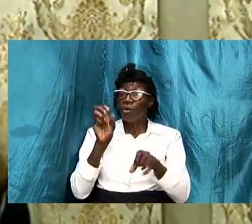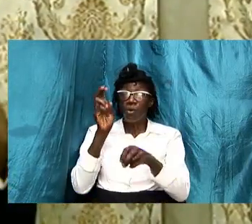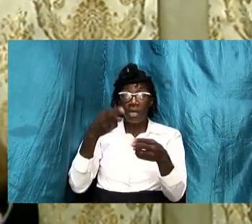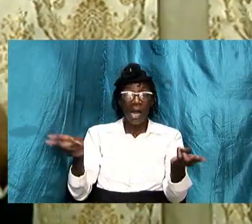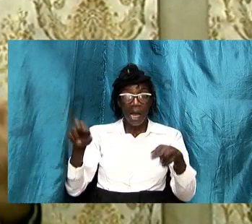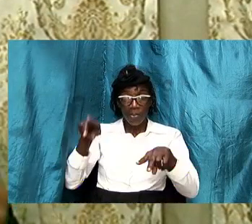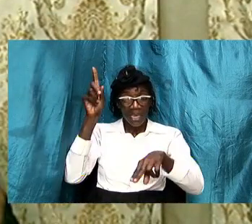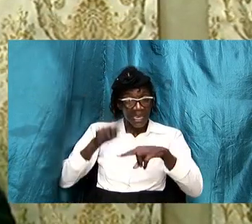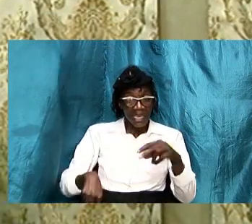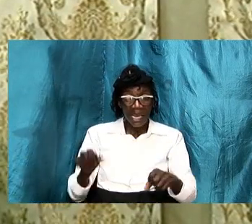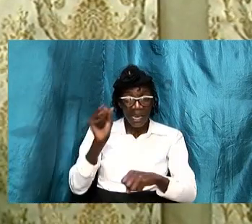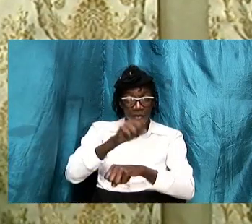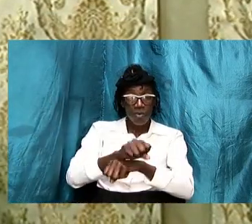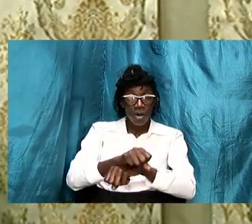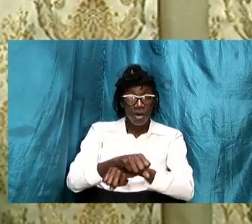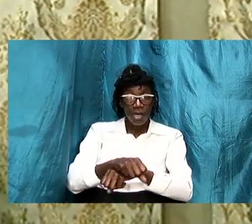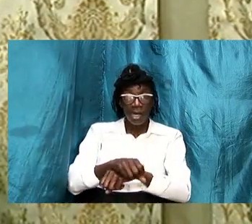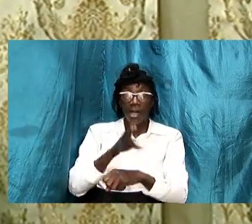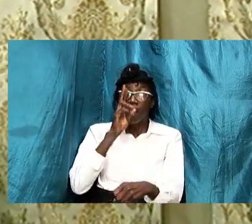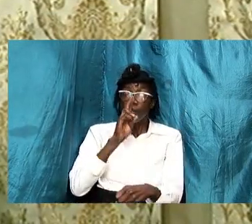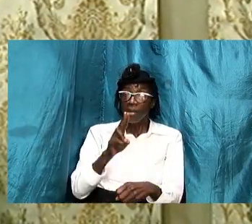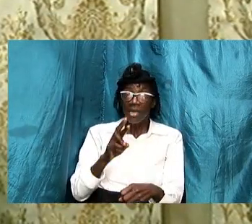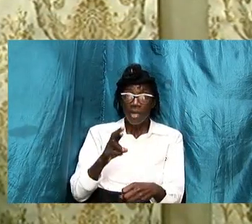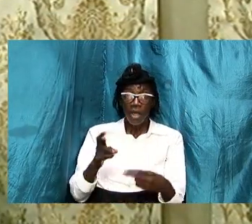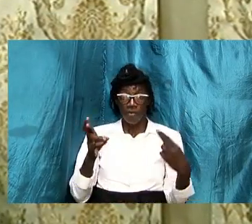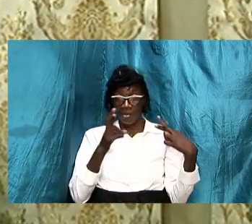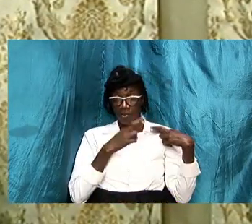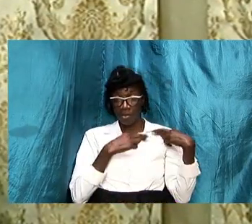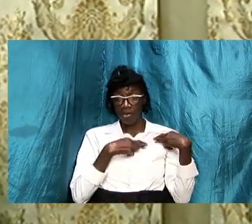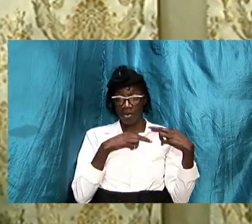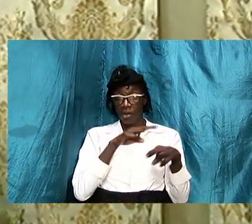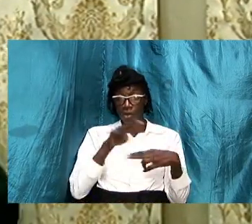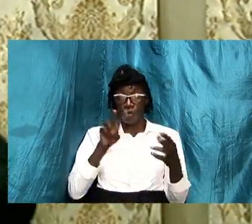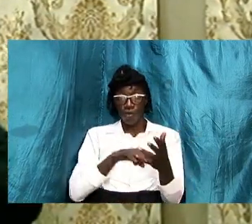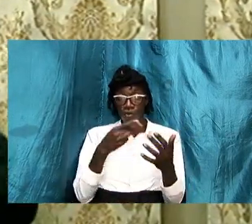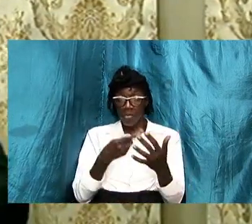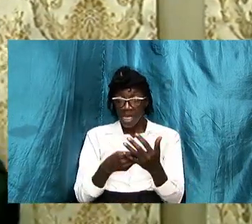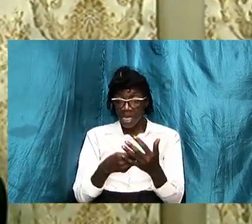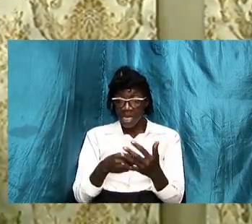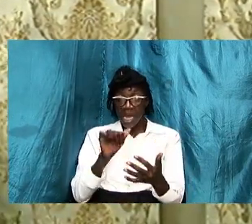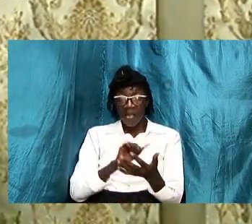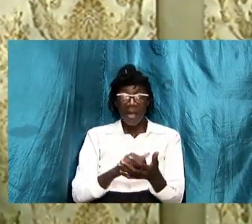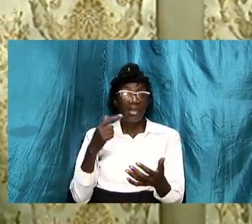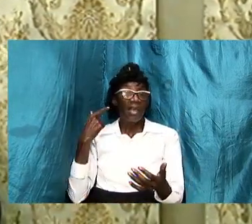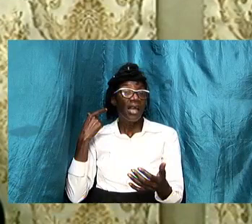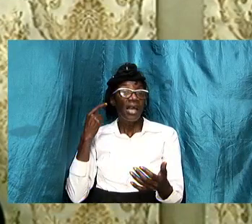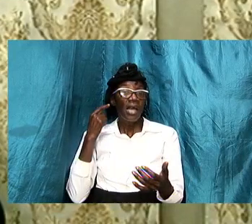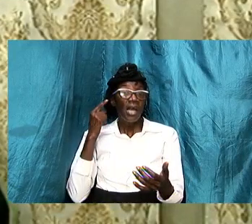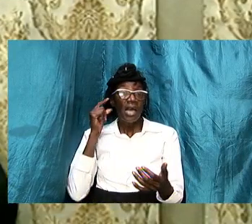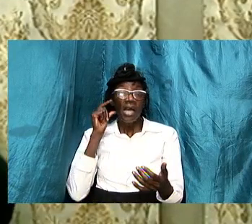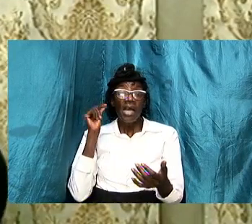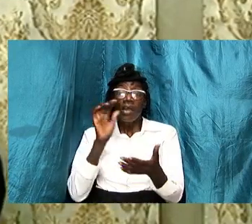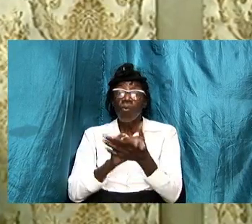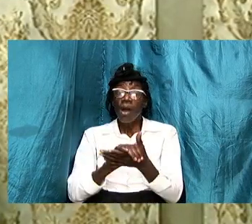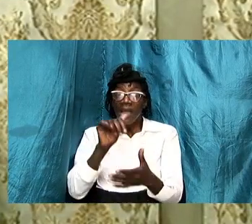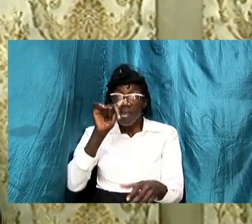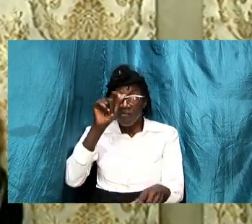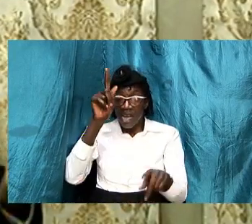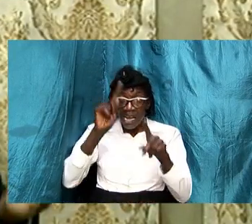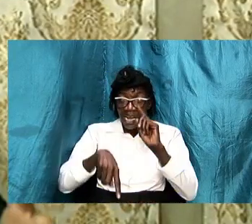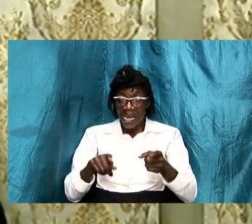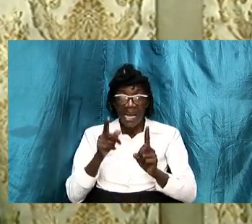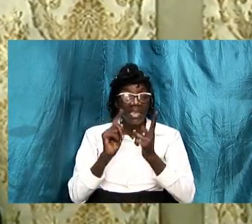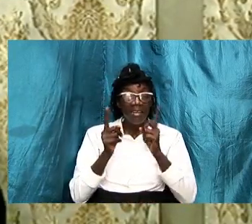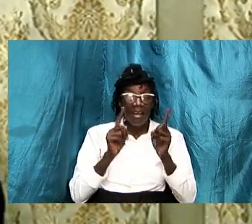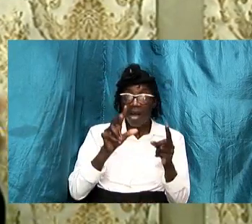does not mean that a wife cannot put the points out and lay her position on the table because husbands